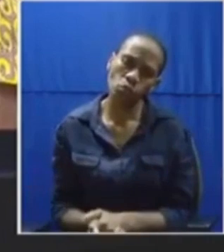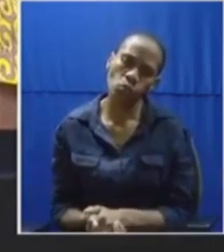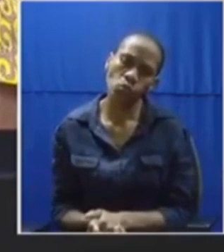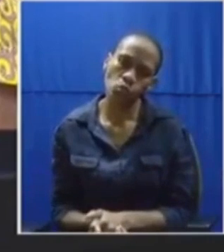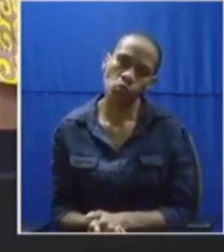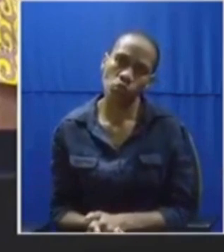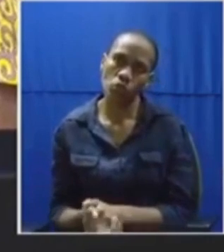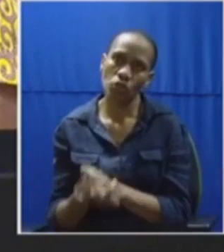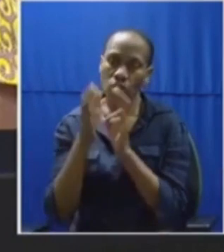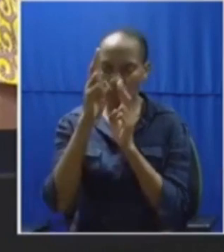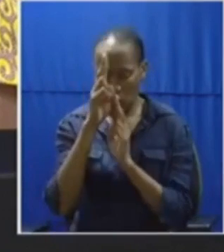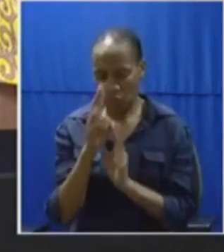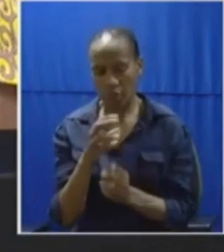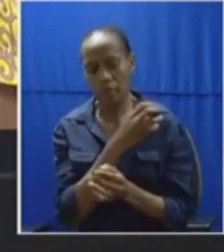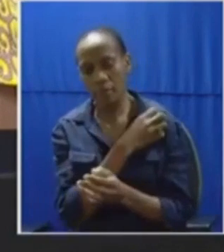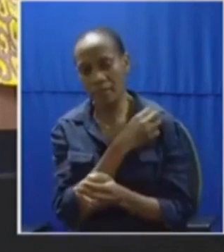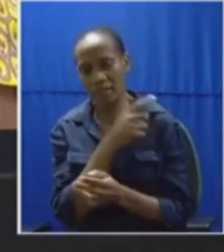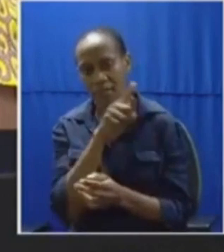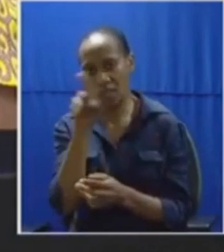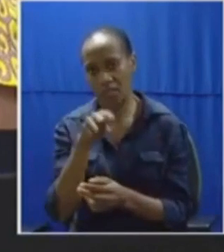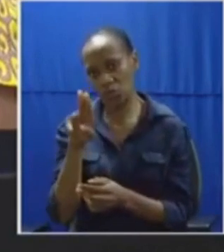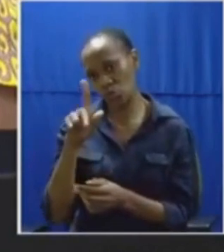Honorable Minister Zulu.